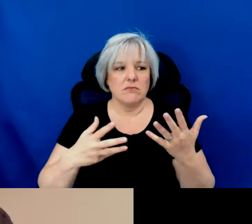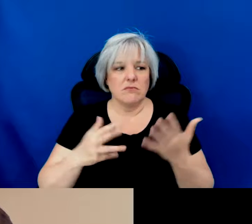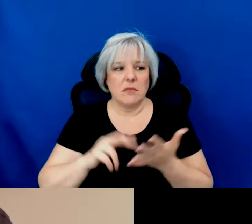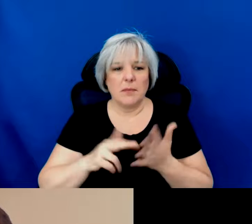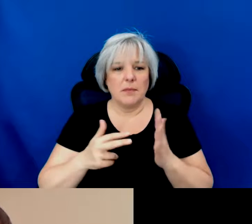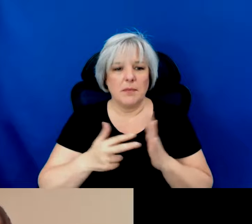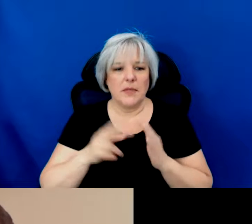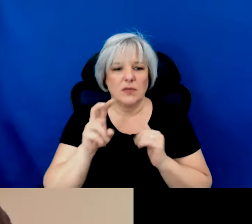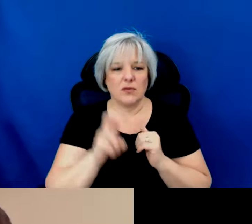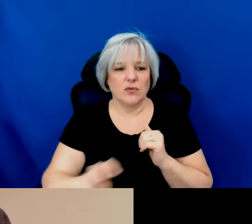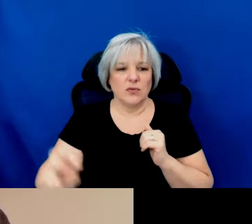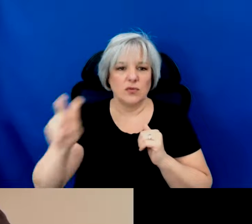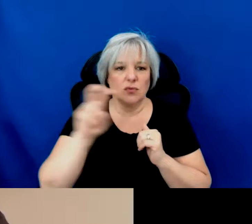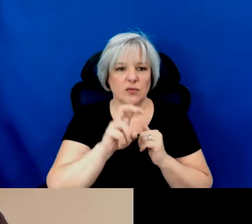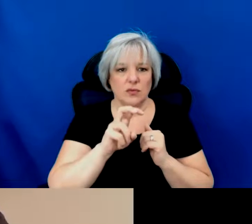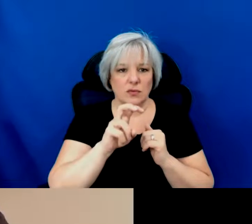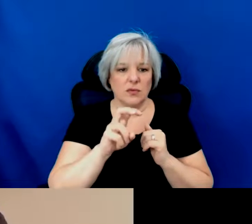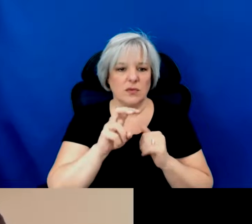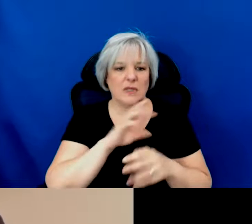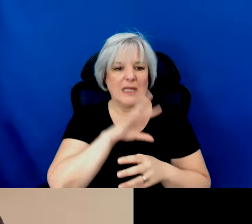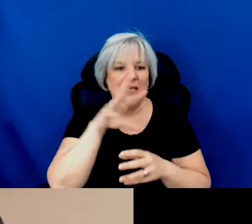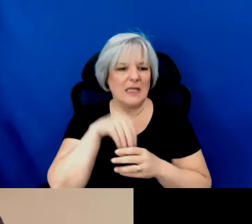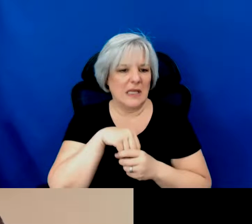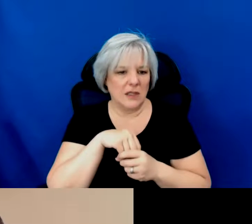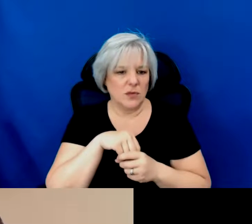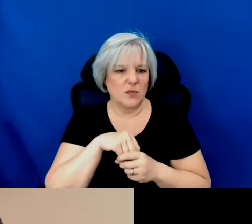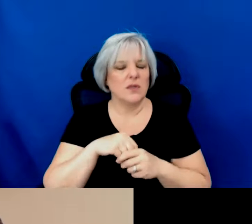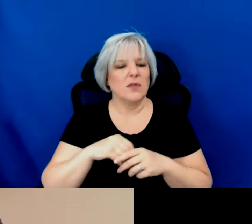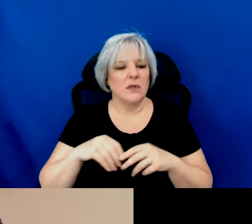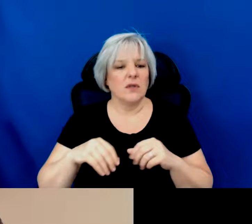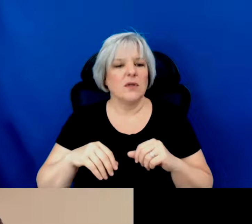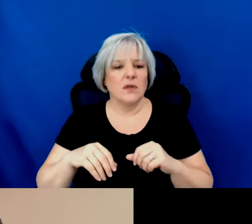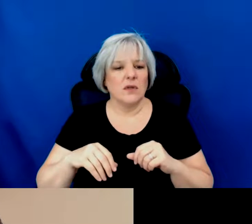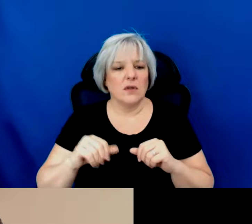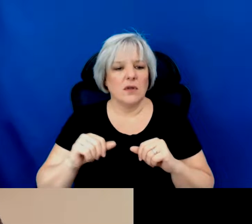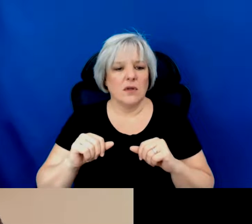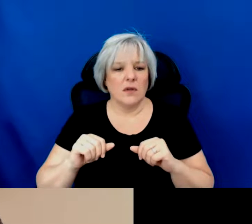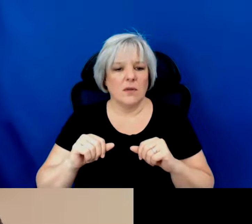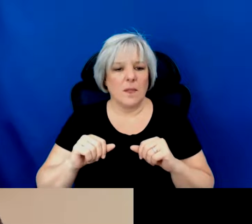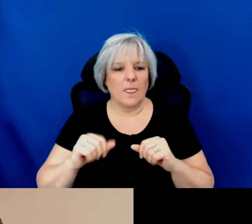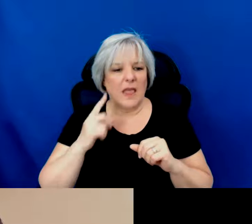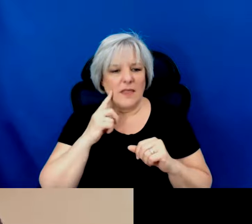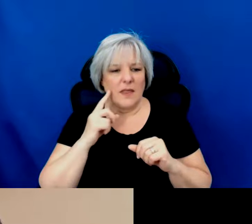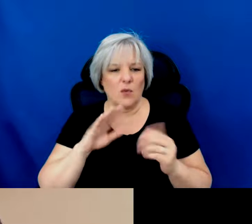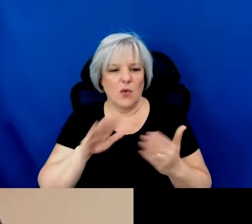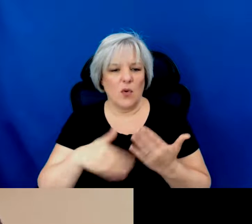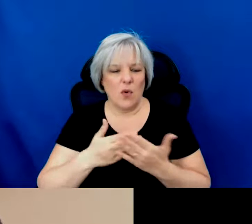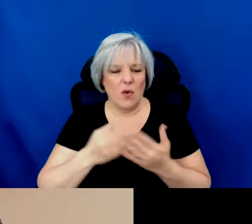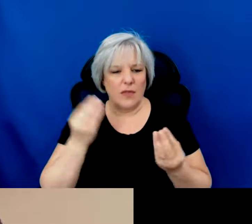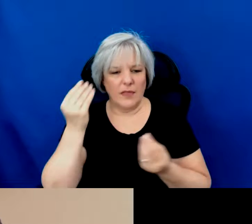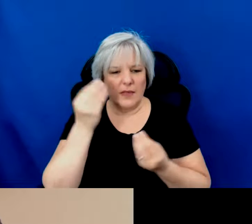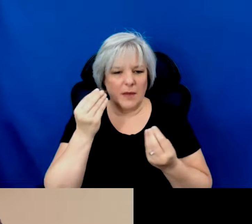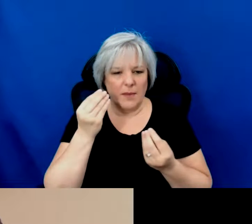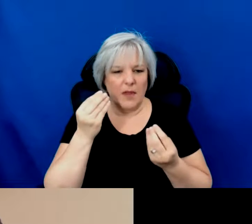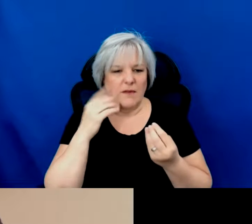touring what constitutes an engagement those things are all can you know i think we're all looking at at a